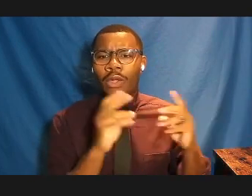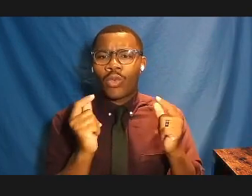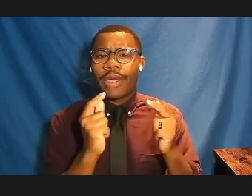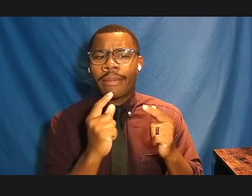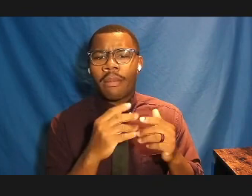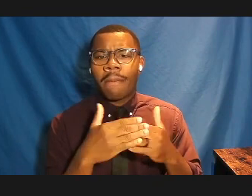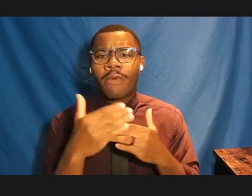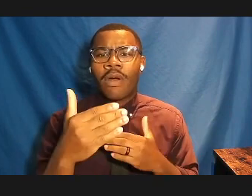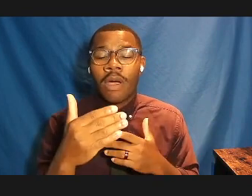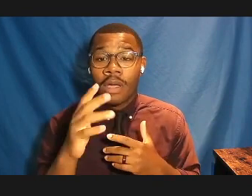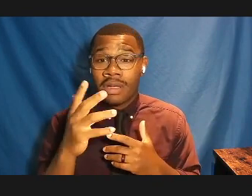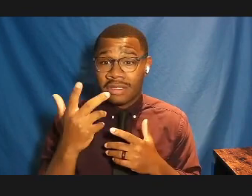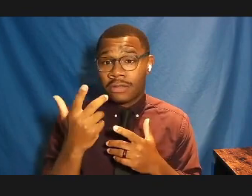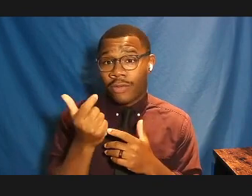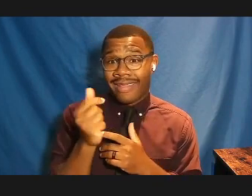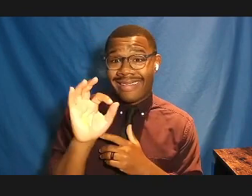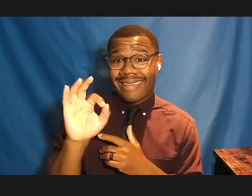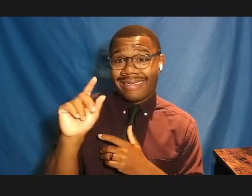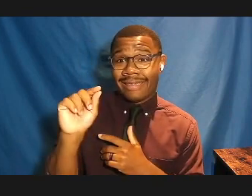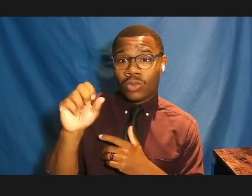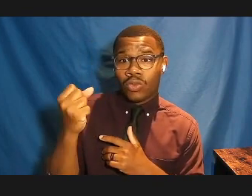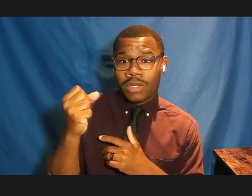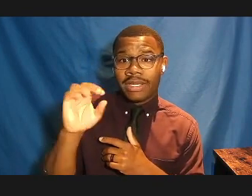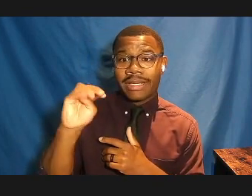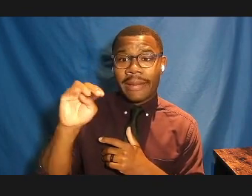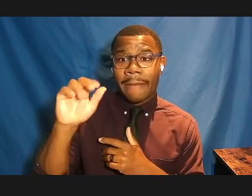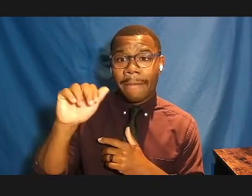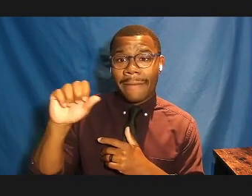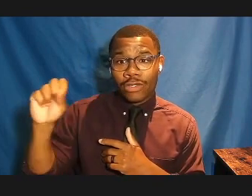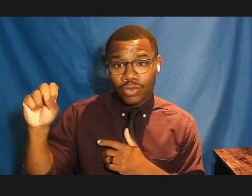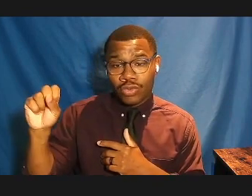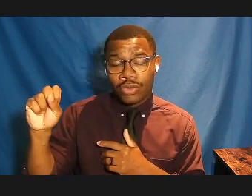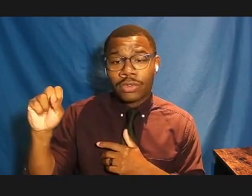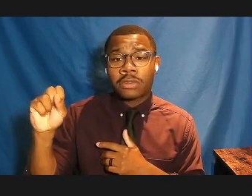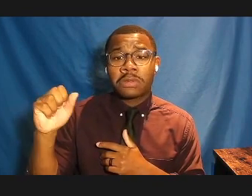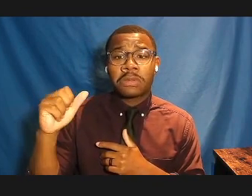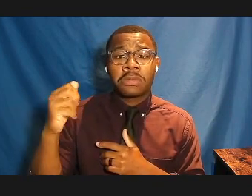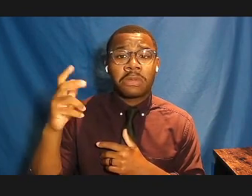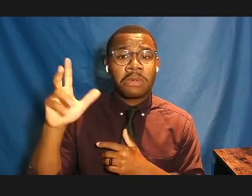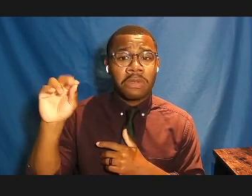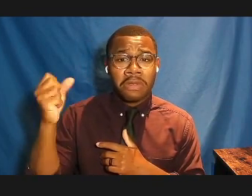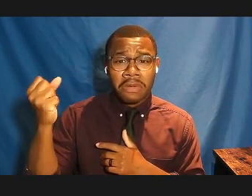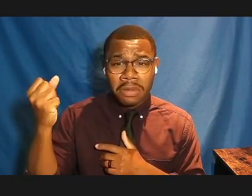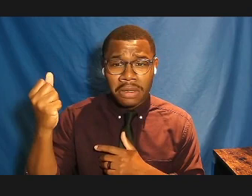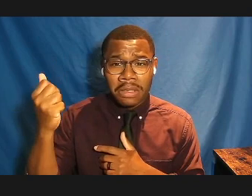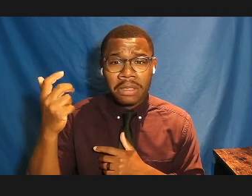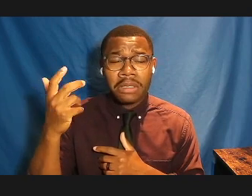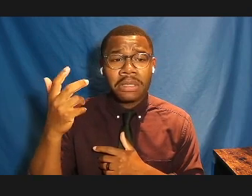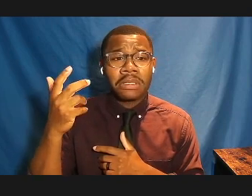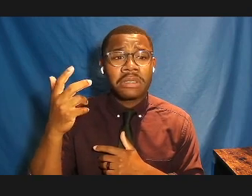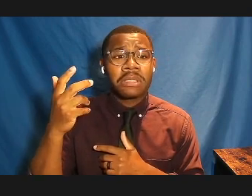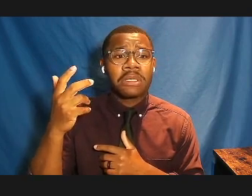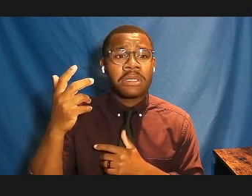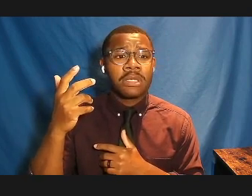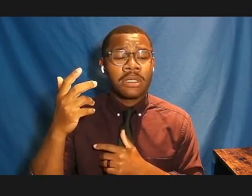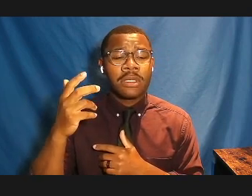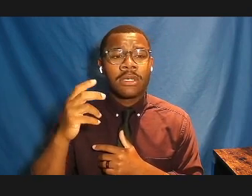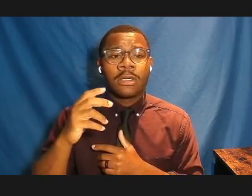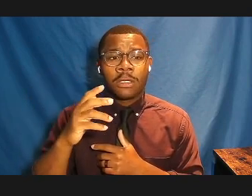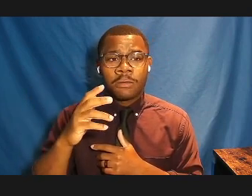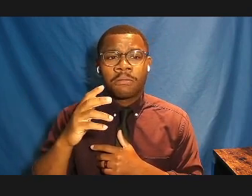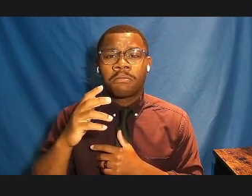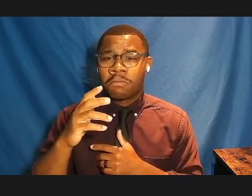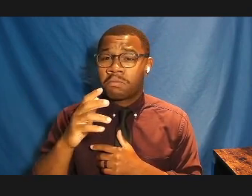Massachusetts, or, you know, the 1930s, or, you know, yeah. It's, there's just a, there's a